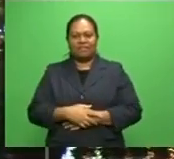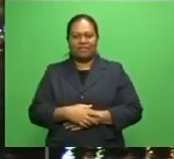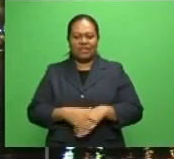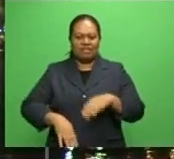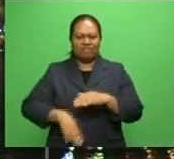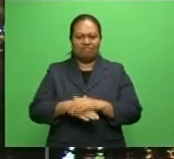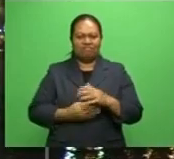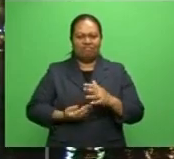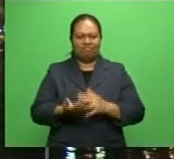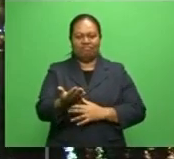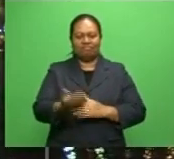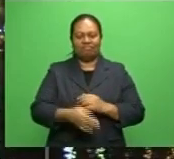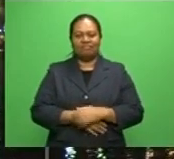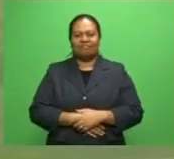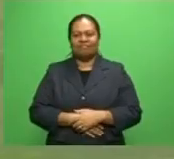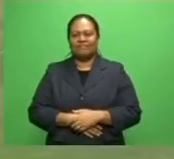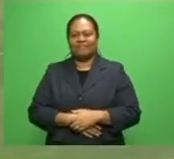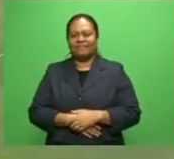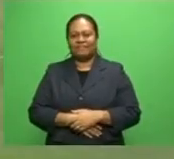Karalaini Thavi has more.